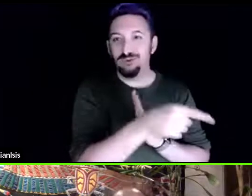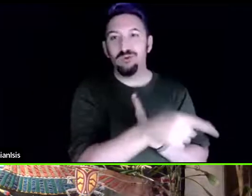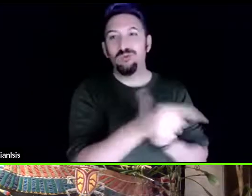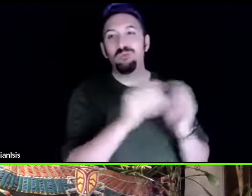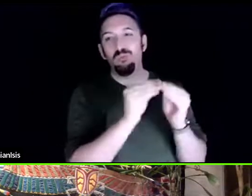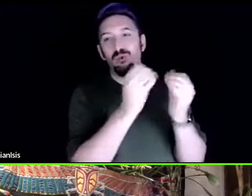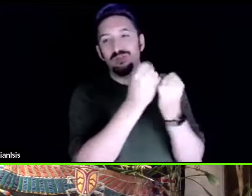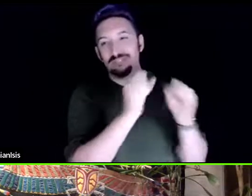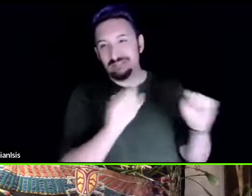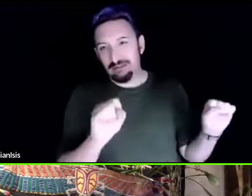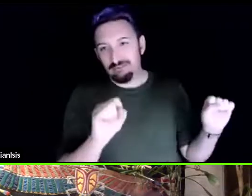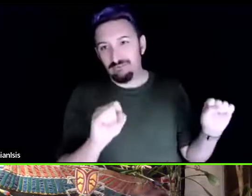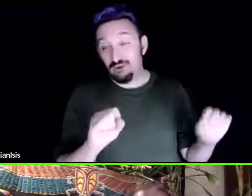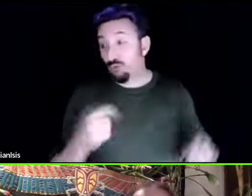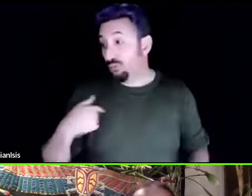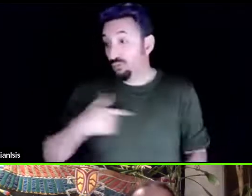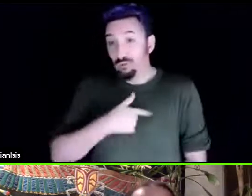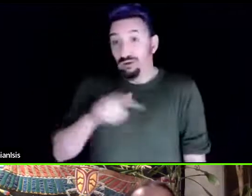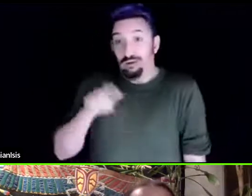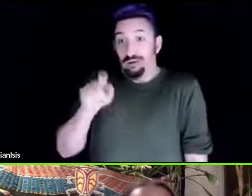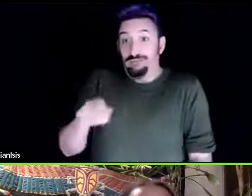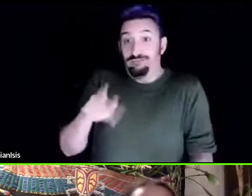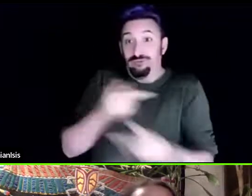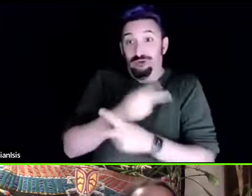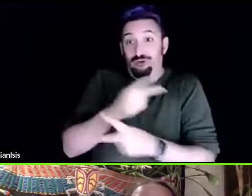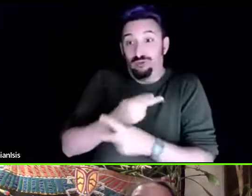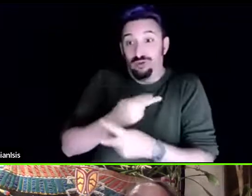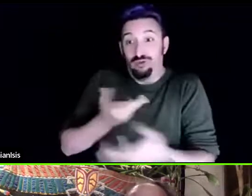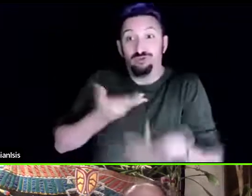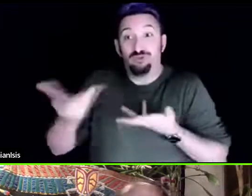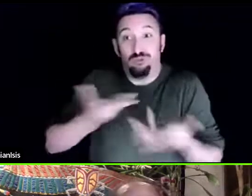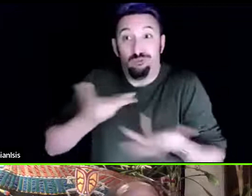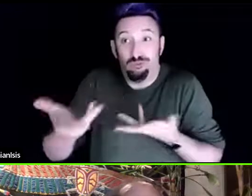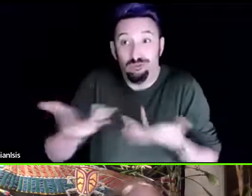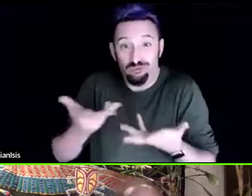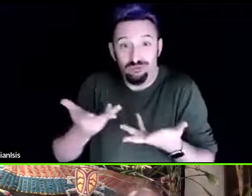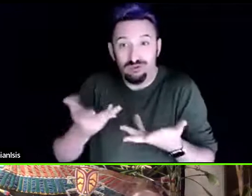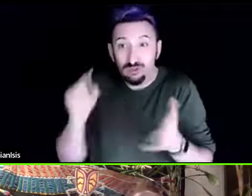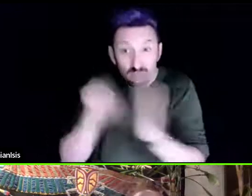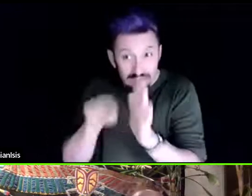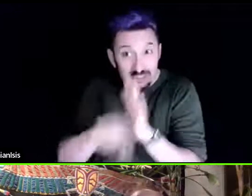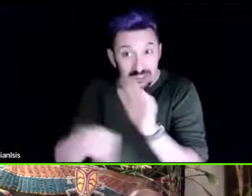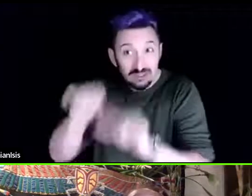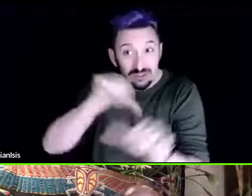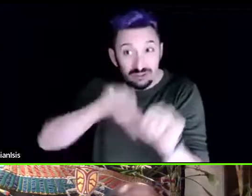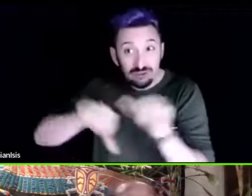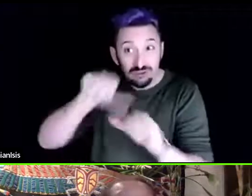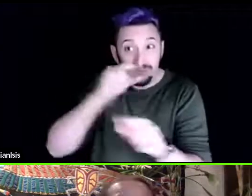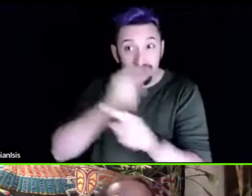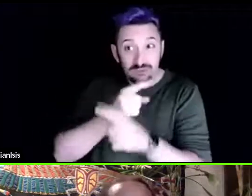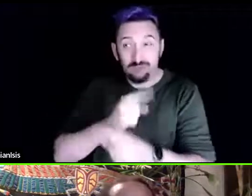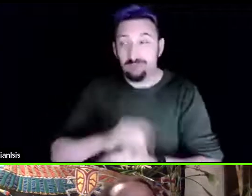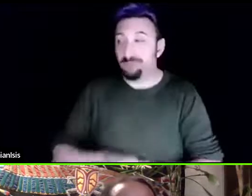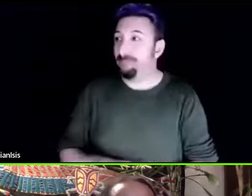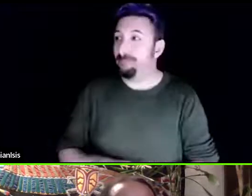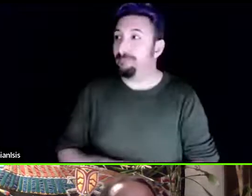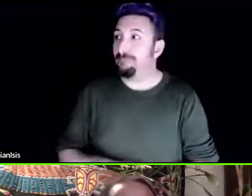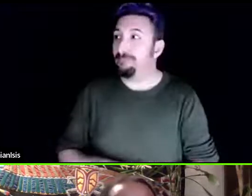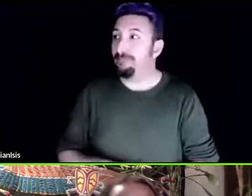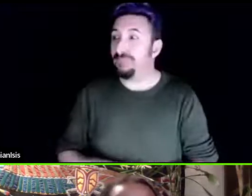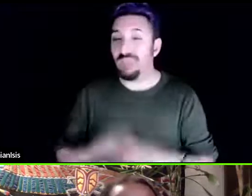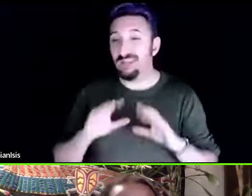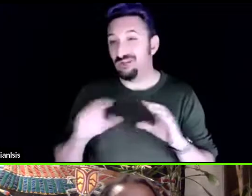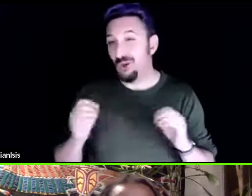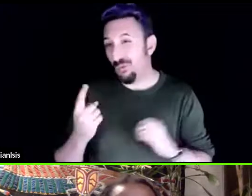part because you know we're killing each other um and we all uh would no one will argue about